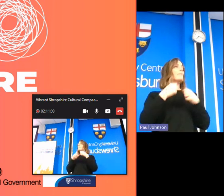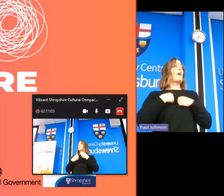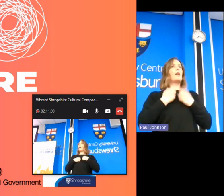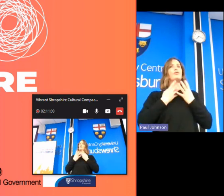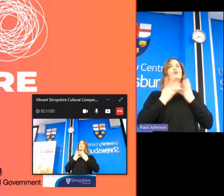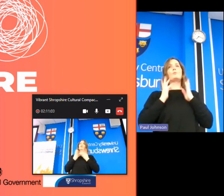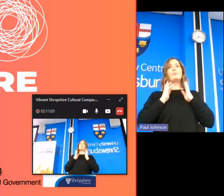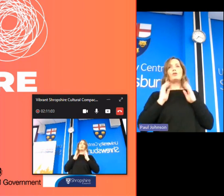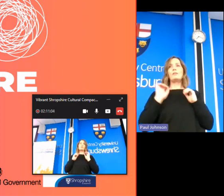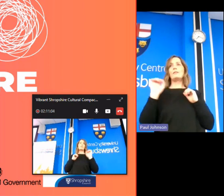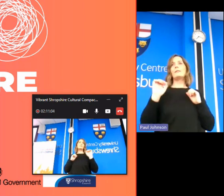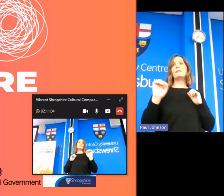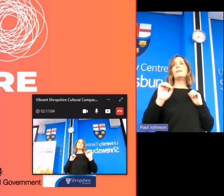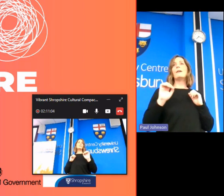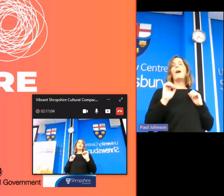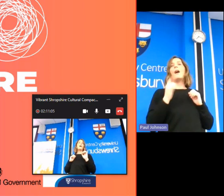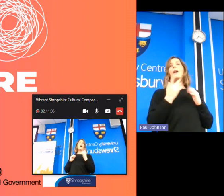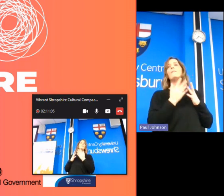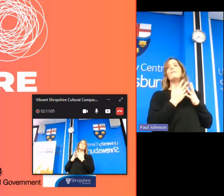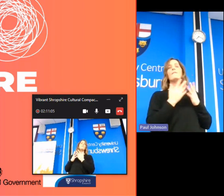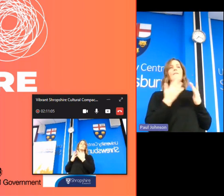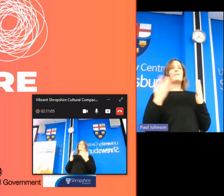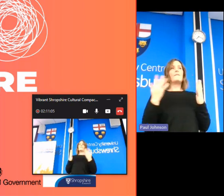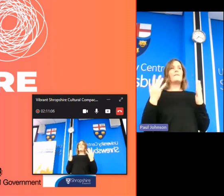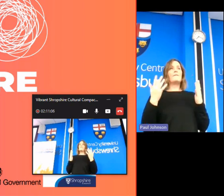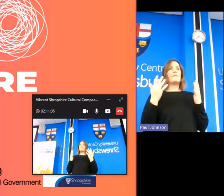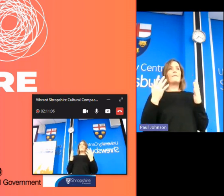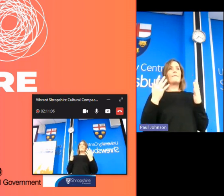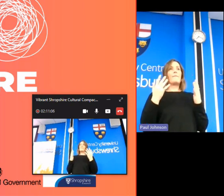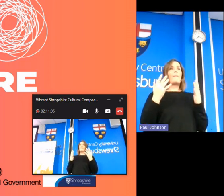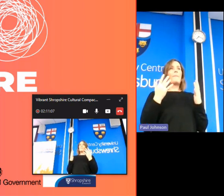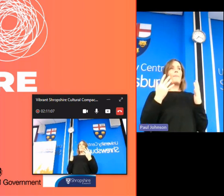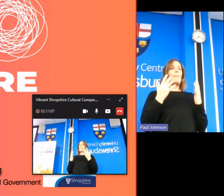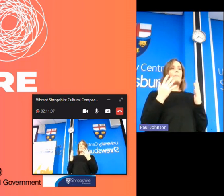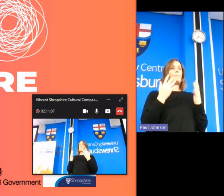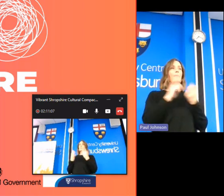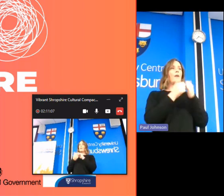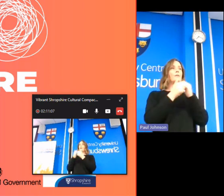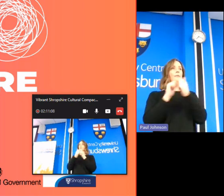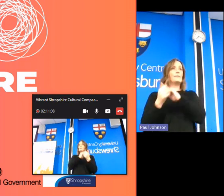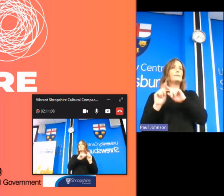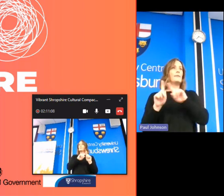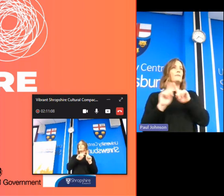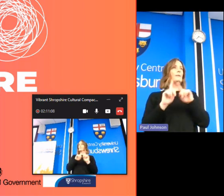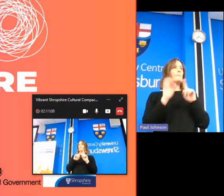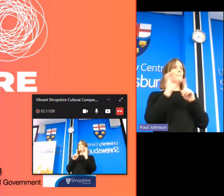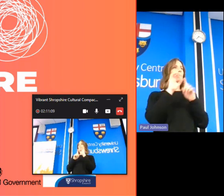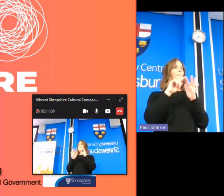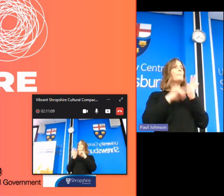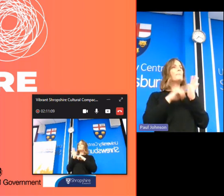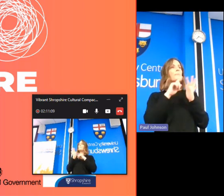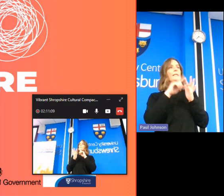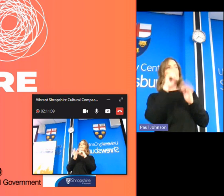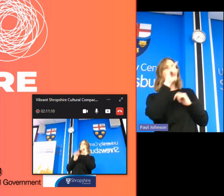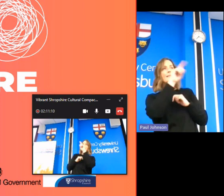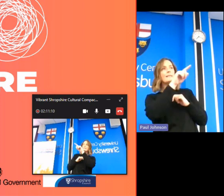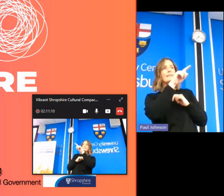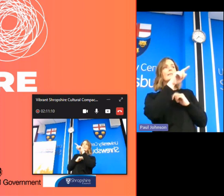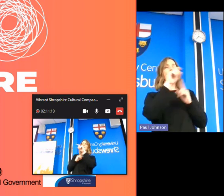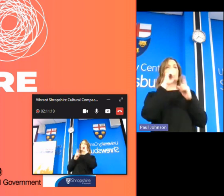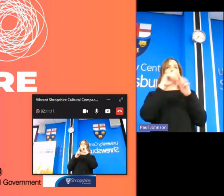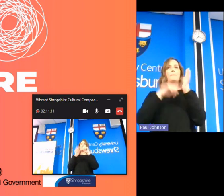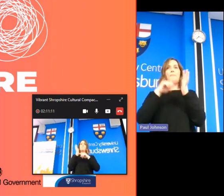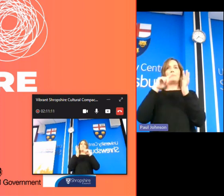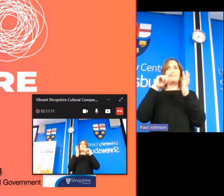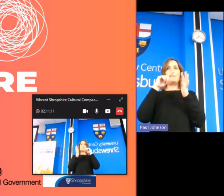there's a variety of different some partners that we've got who are going to help us on that um pete where's pete pete's in the room somewhere pete's